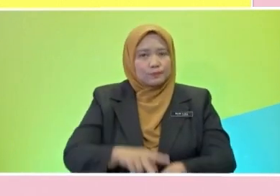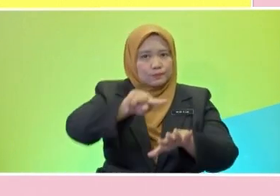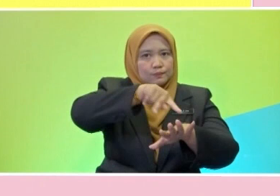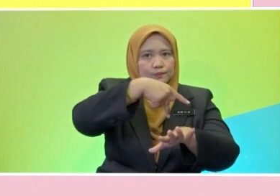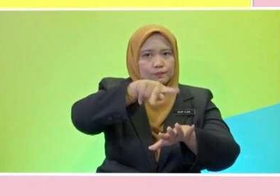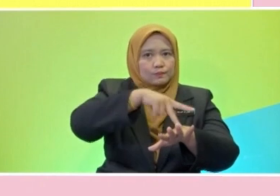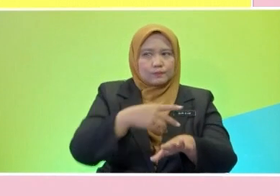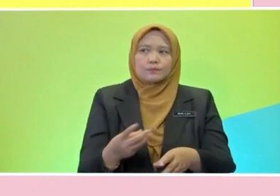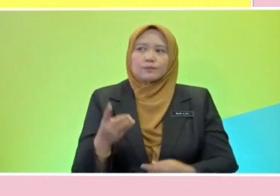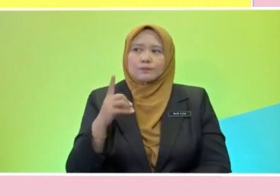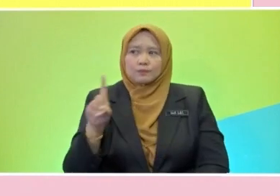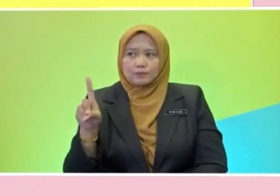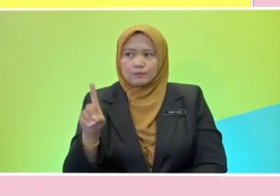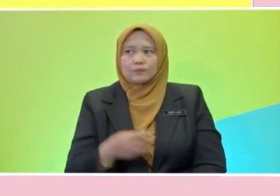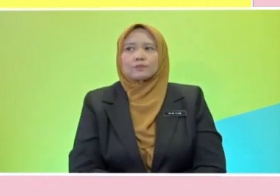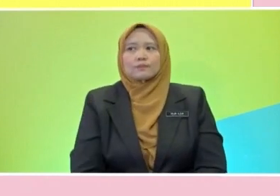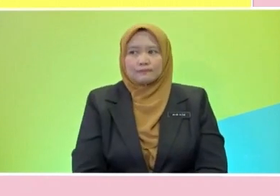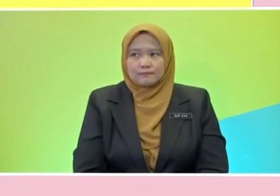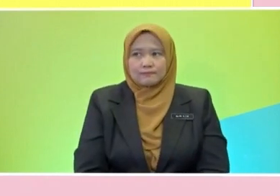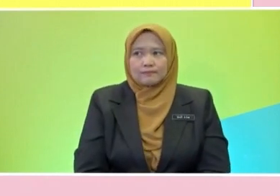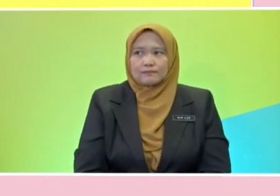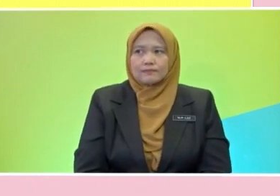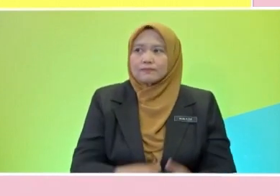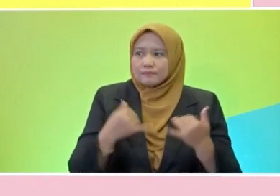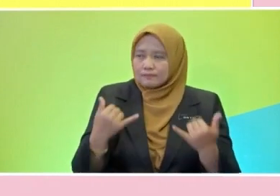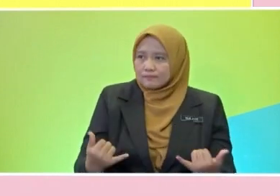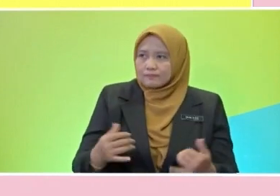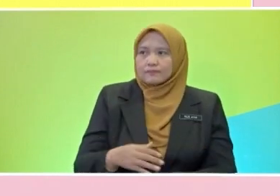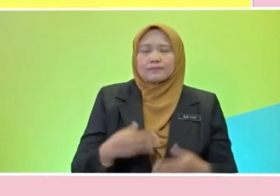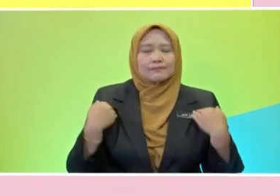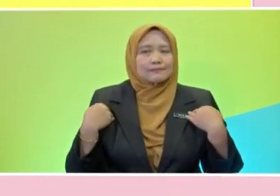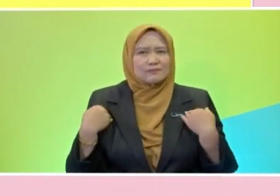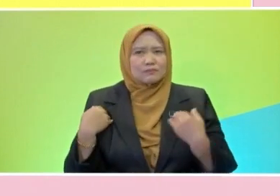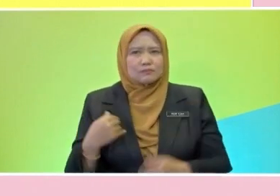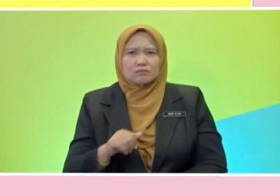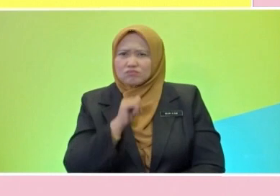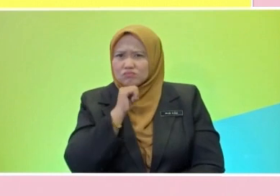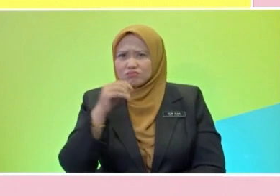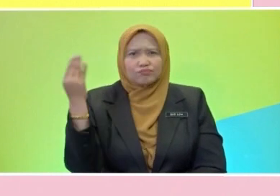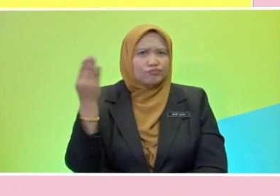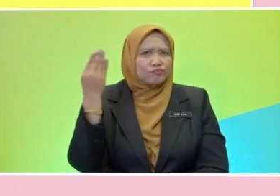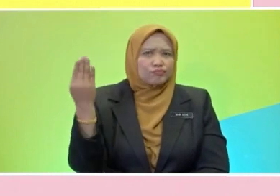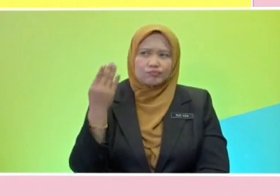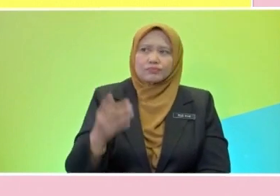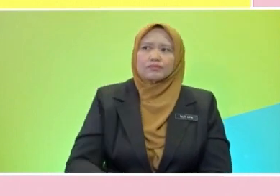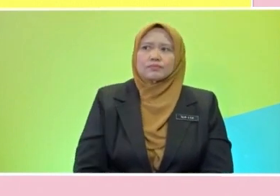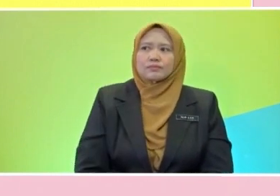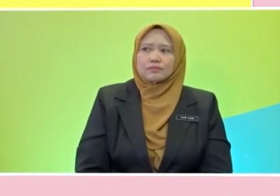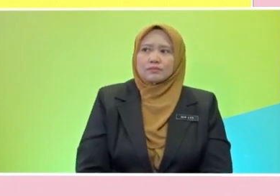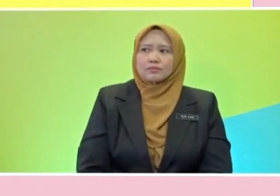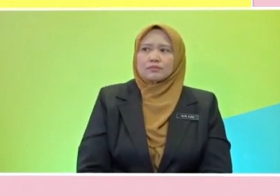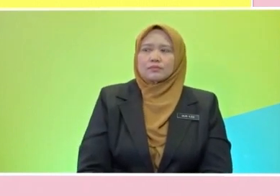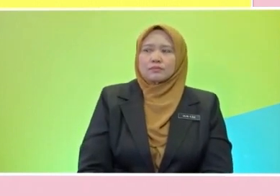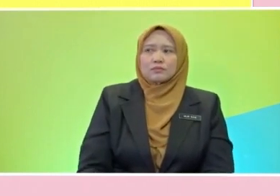By adding d. And we have irregular verbs. Irregular verbs in the past tense